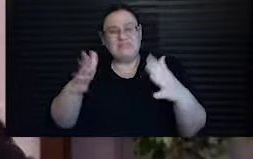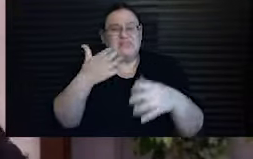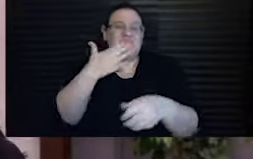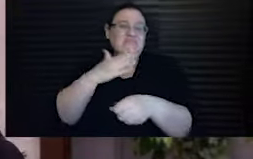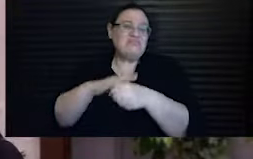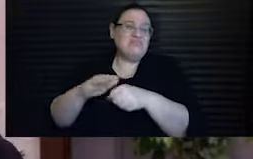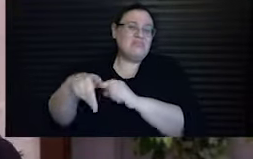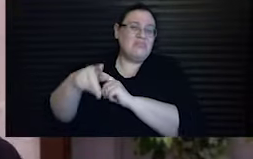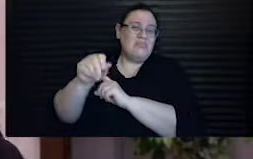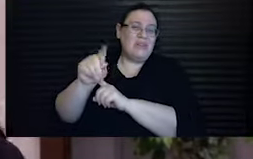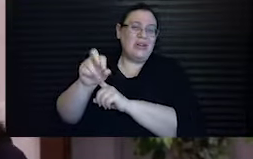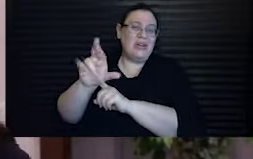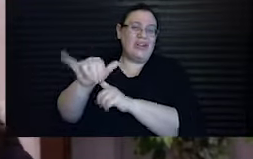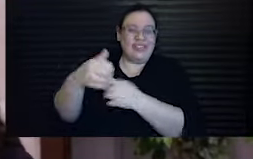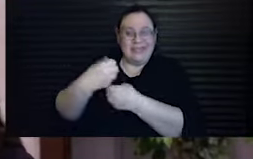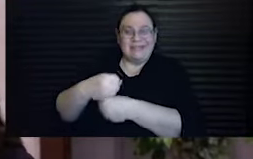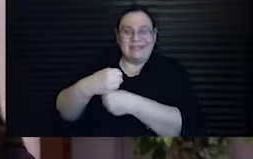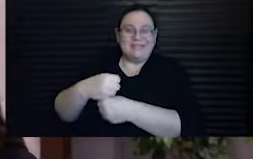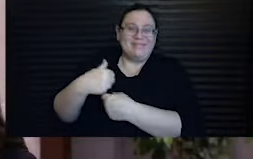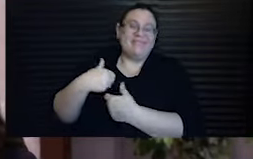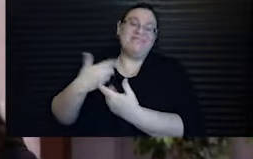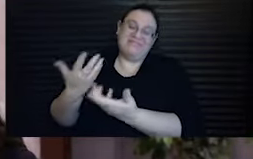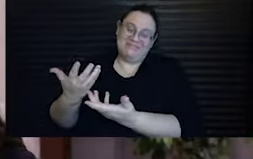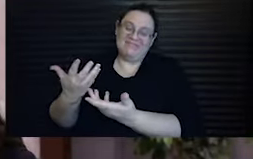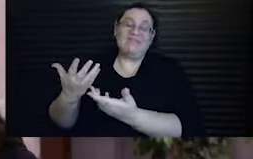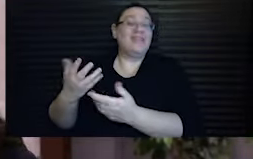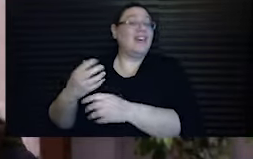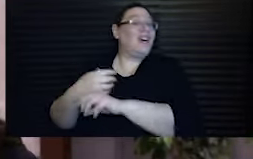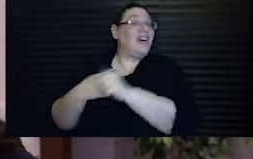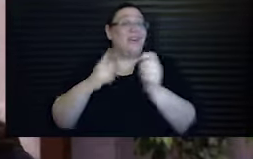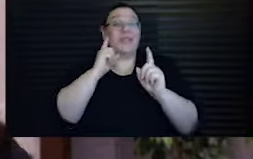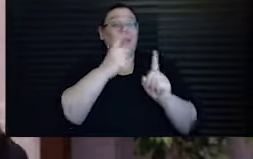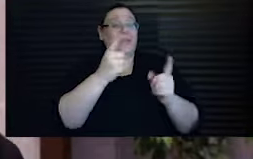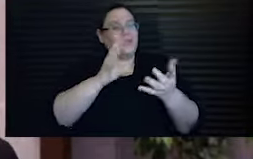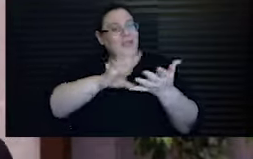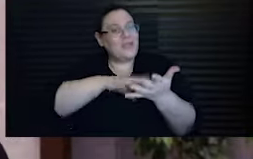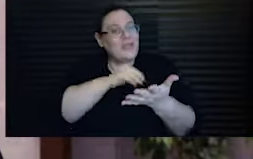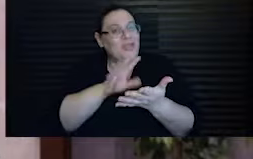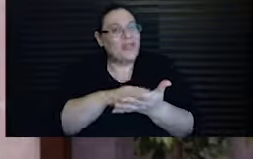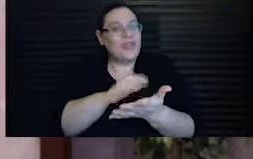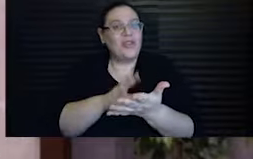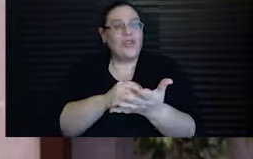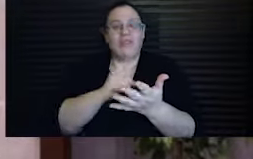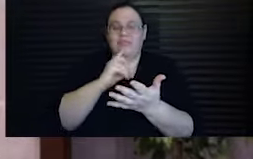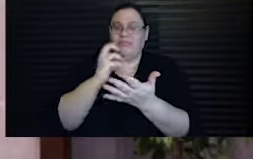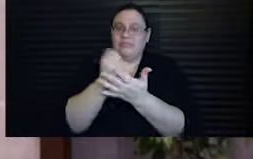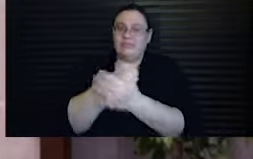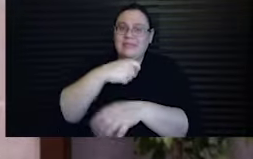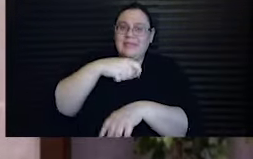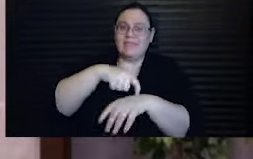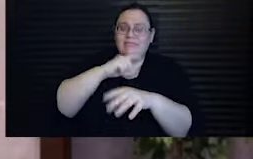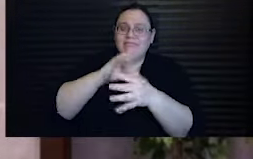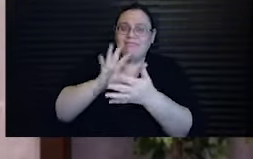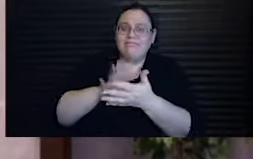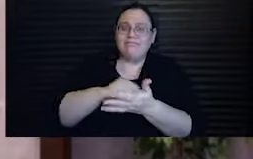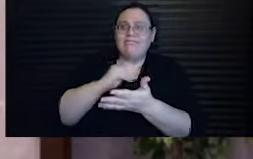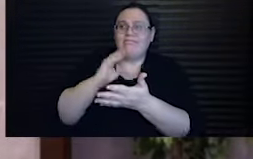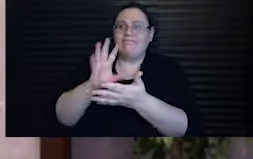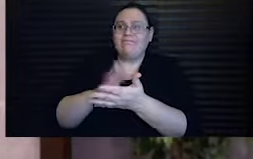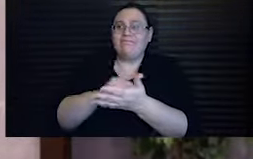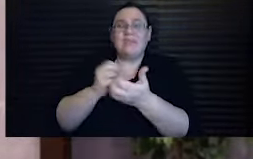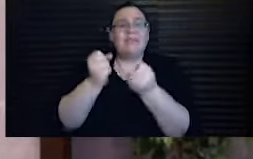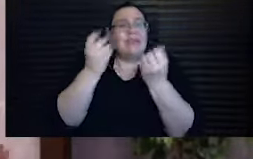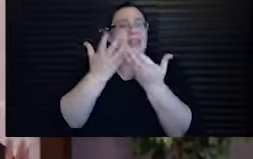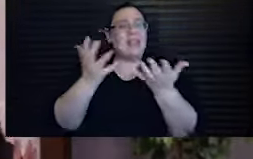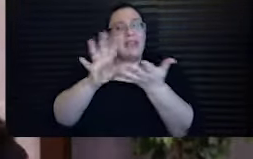mediocre pottery, was to learn, to take a lot of time to learn. And there was so